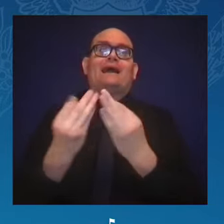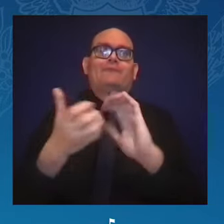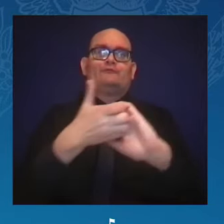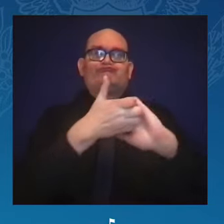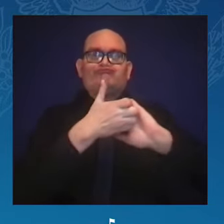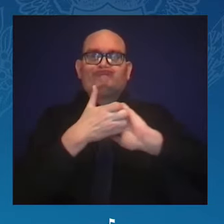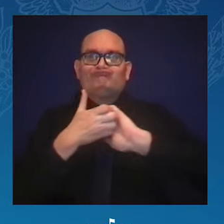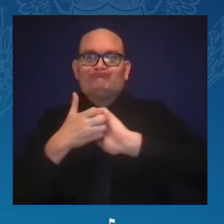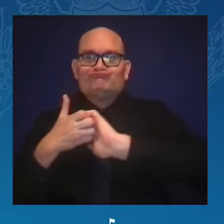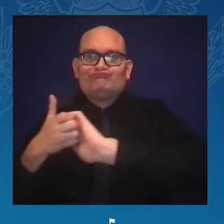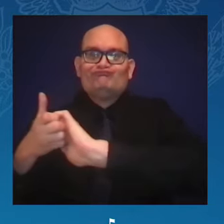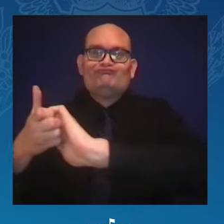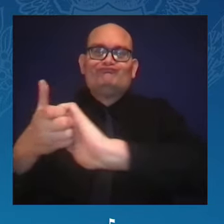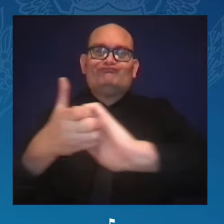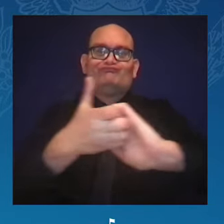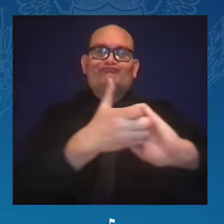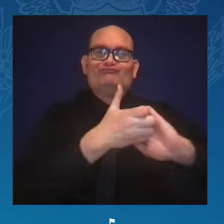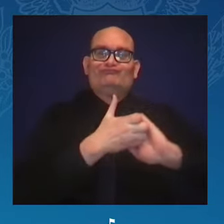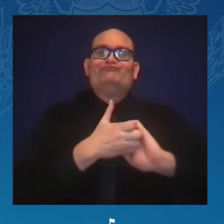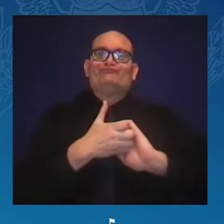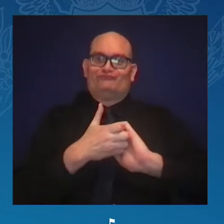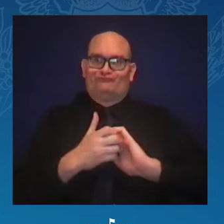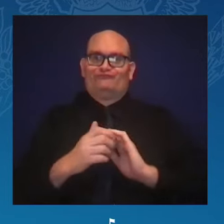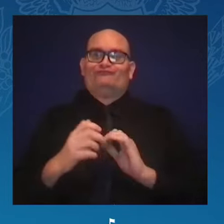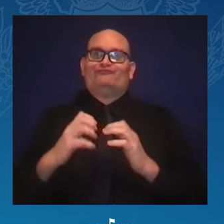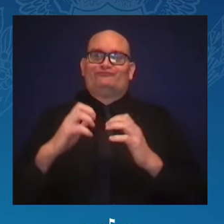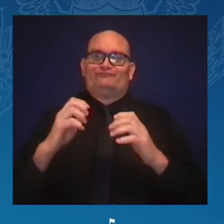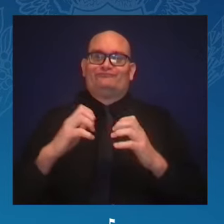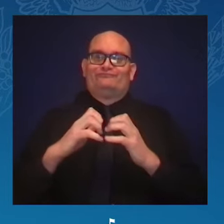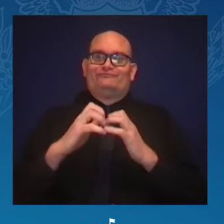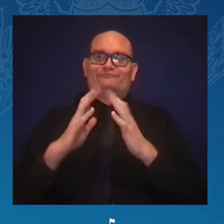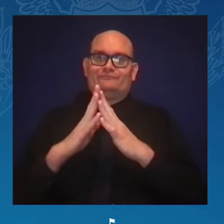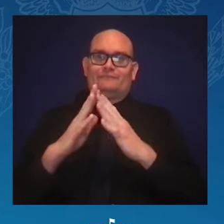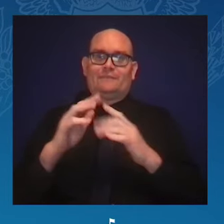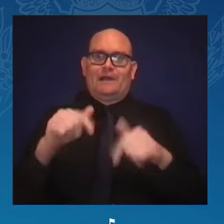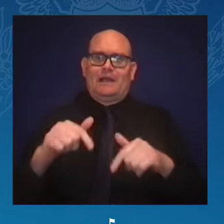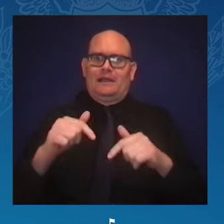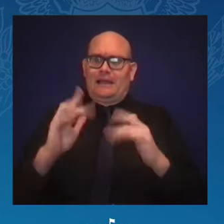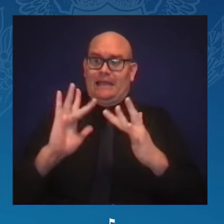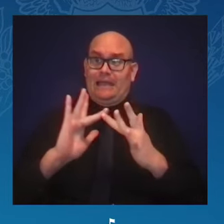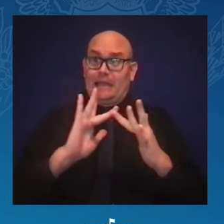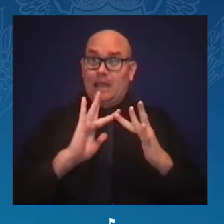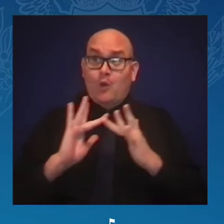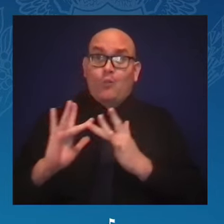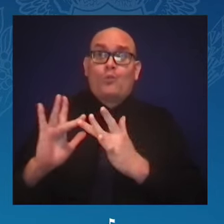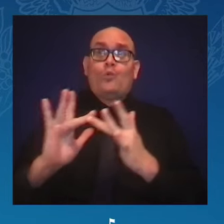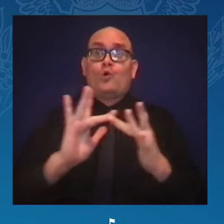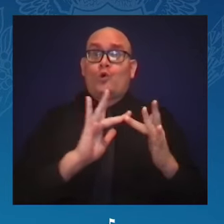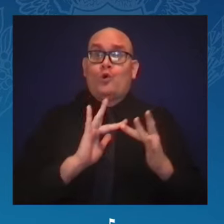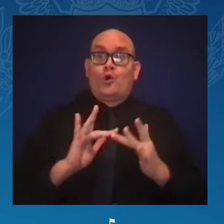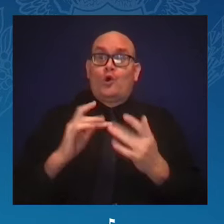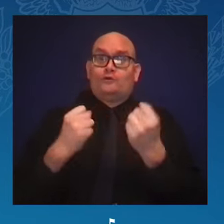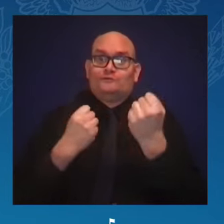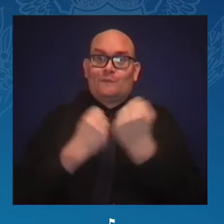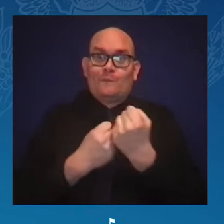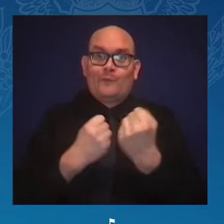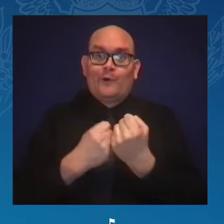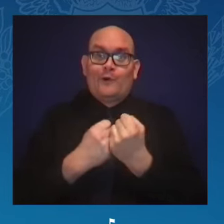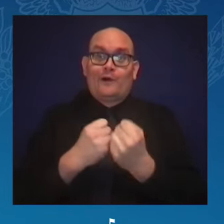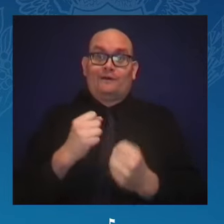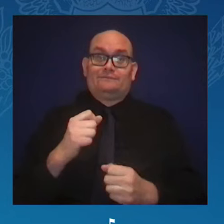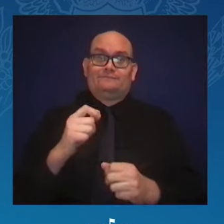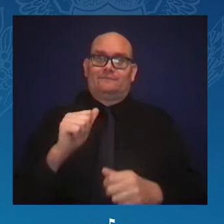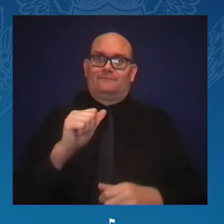networks of support for young black college women to fortify the bonds of sisterhood,